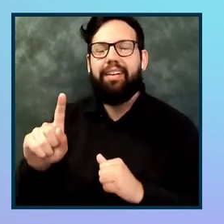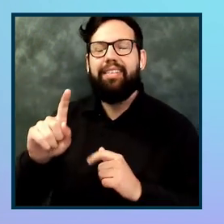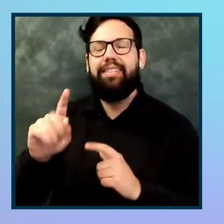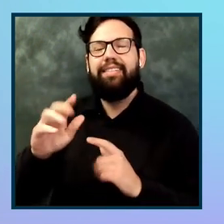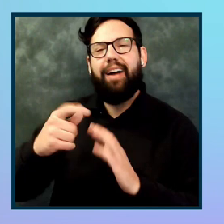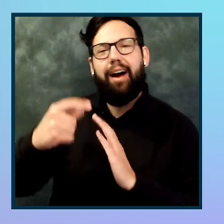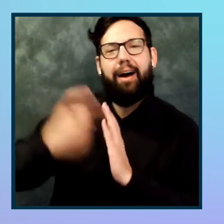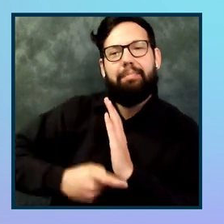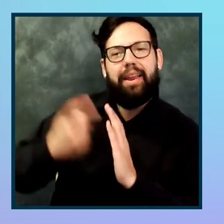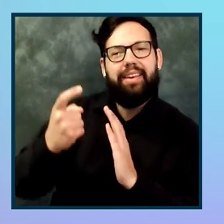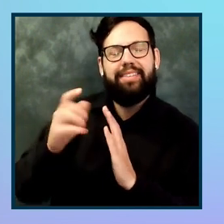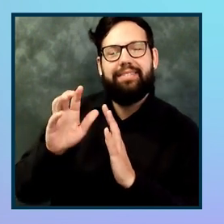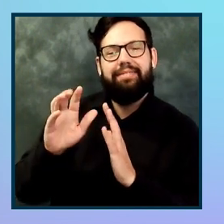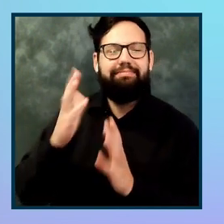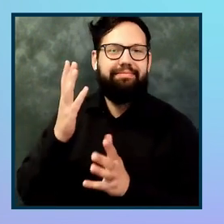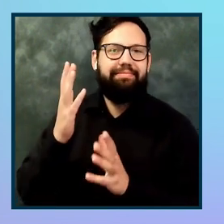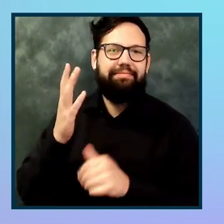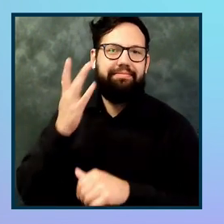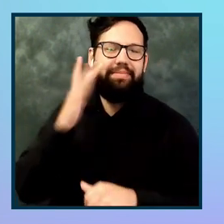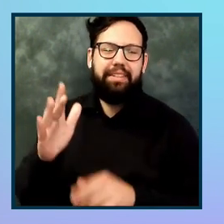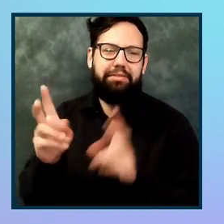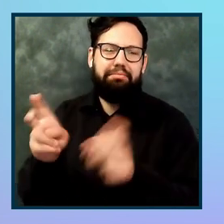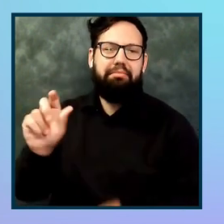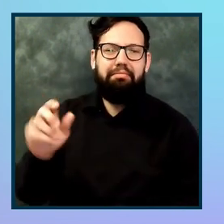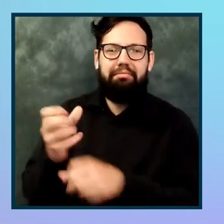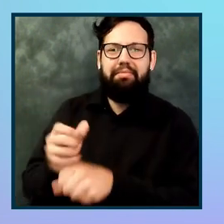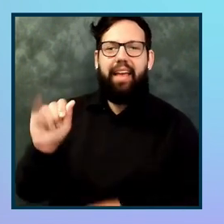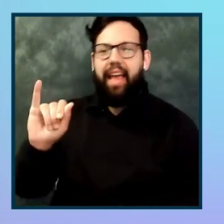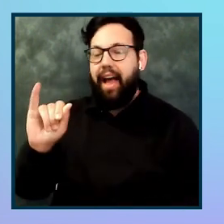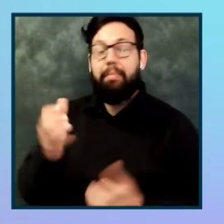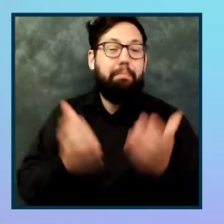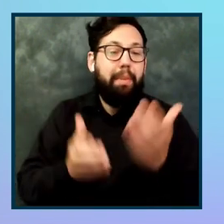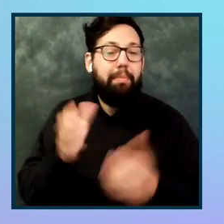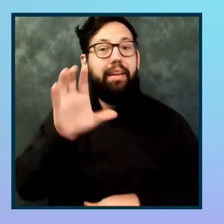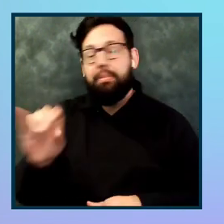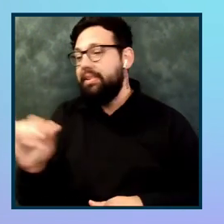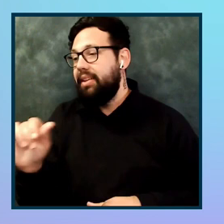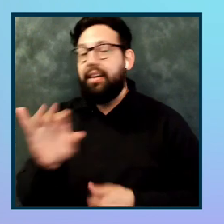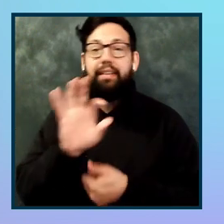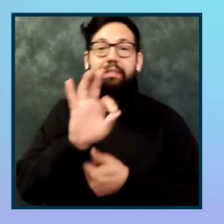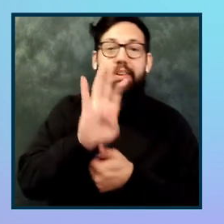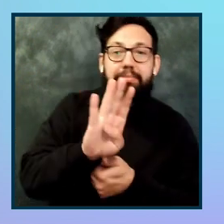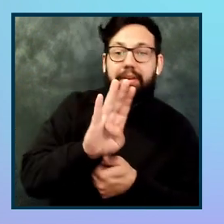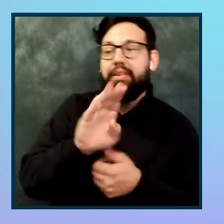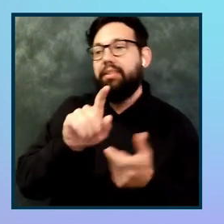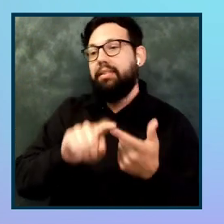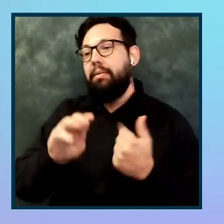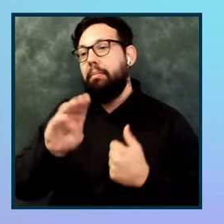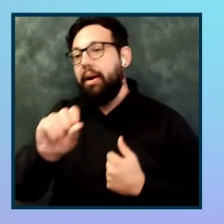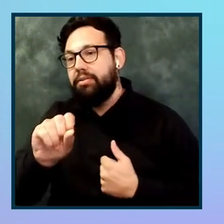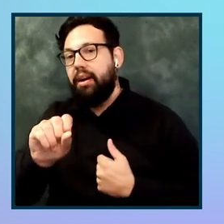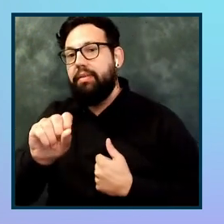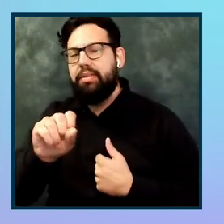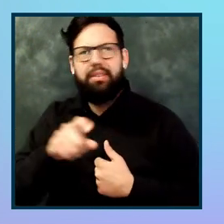companies like that, Microsoft, companies like that, they made great advantages on